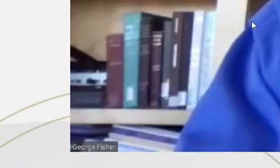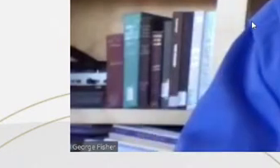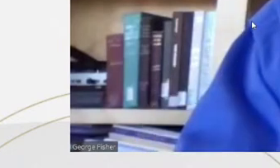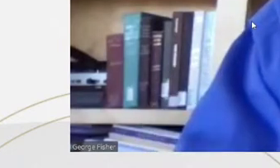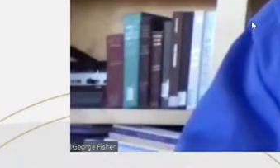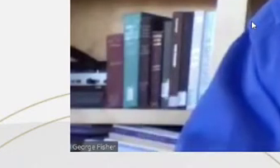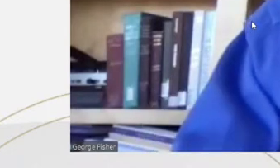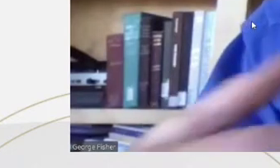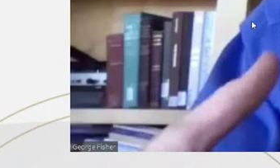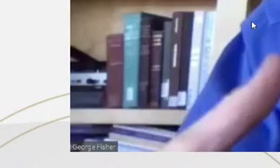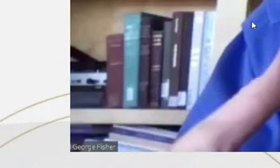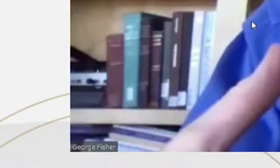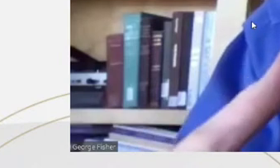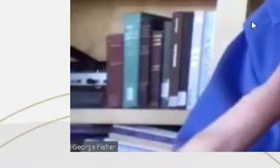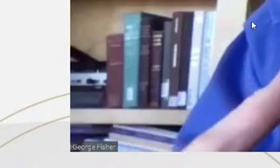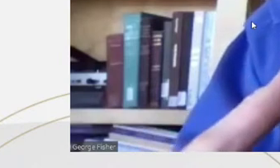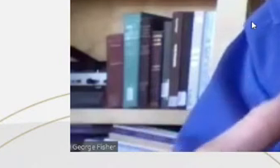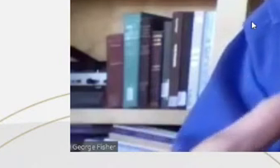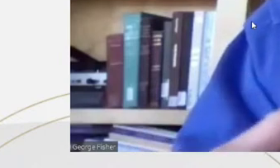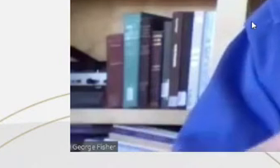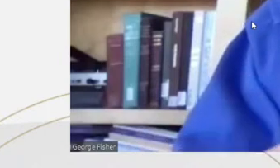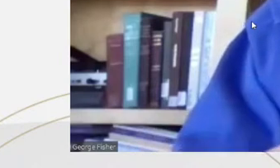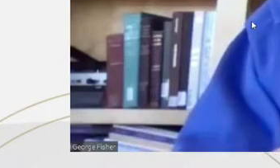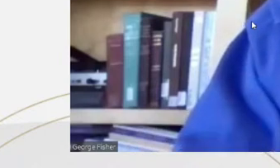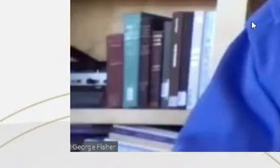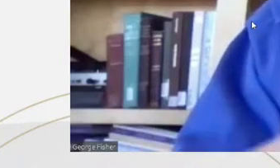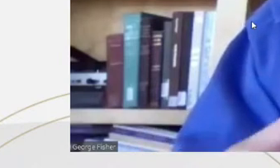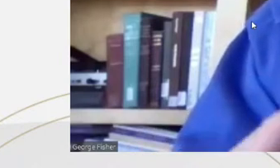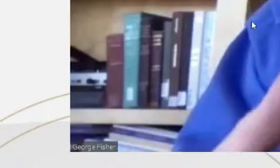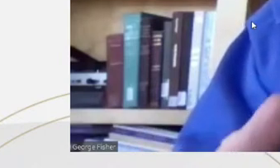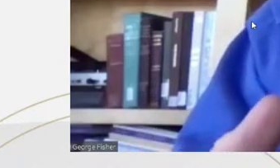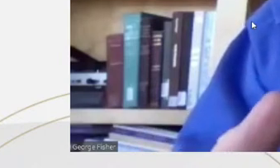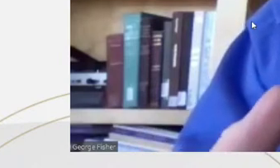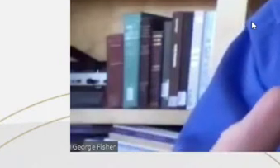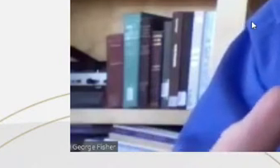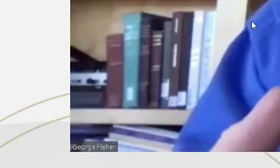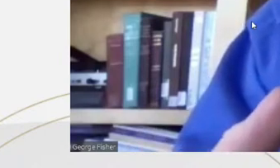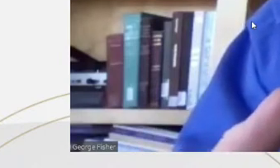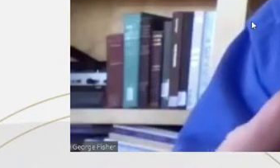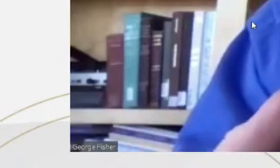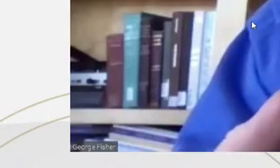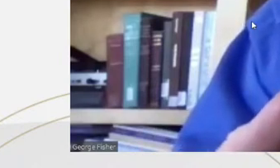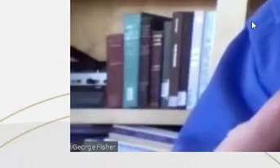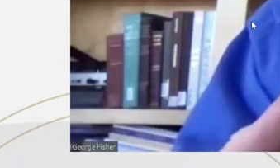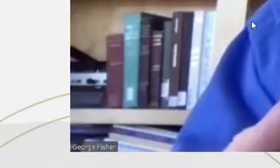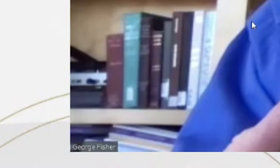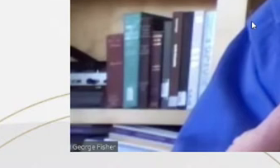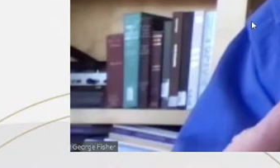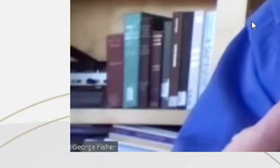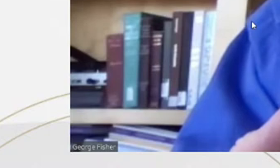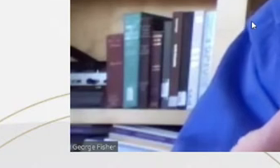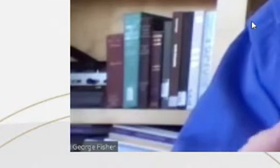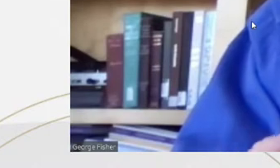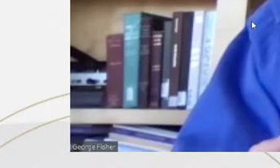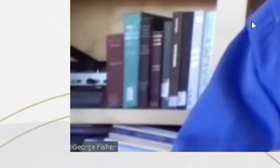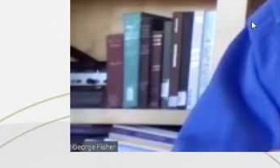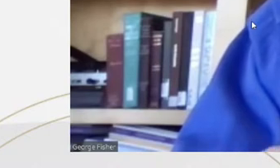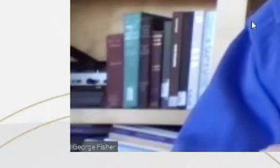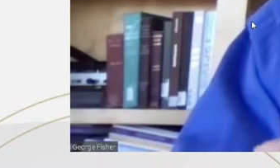plea bargaining in the United States and then come back and talk a little bit more about the actual practice of plea bargaining in the United States today.